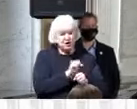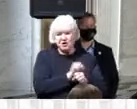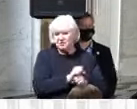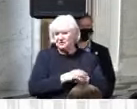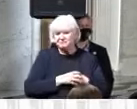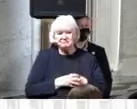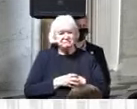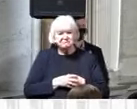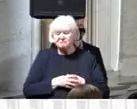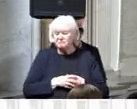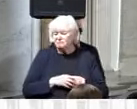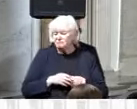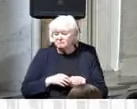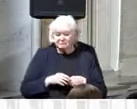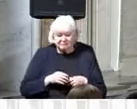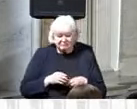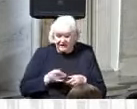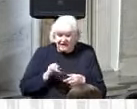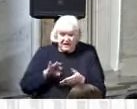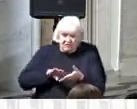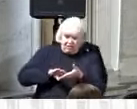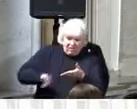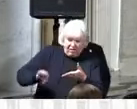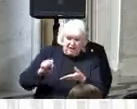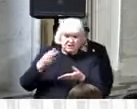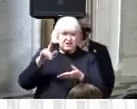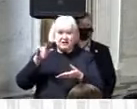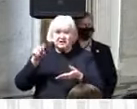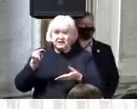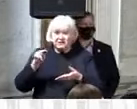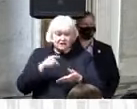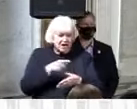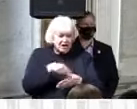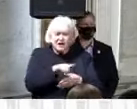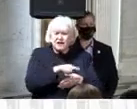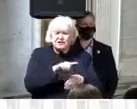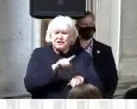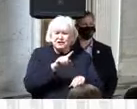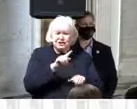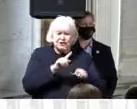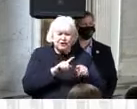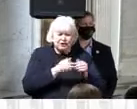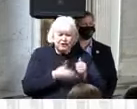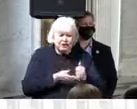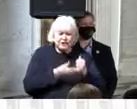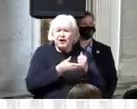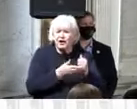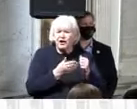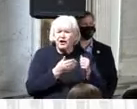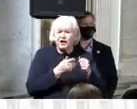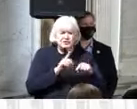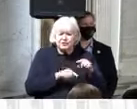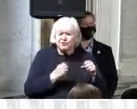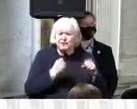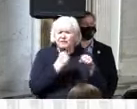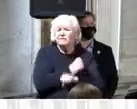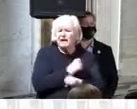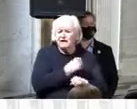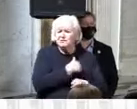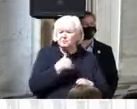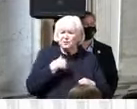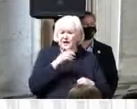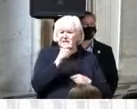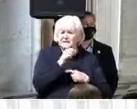did she would not have been able to make the contributions that she made in the fight to end breast cancer